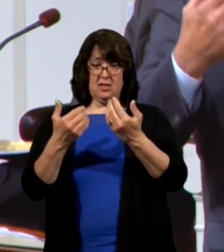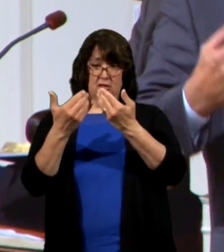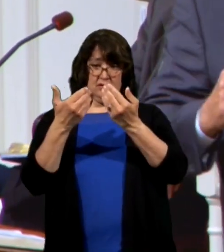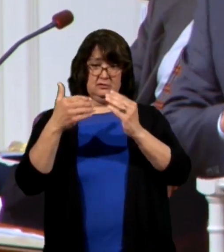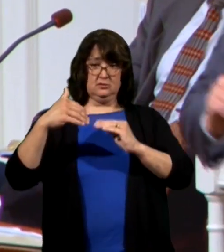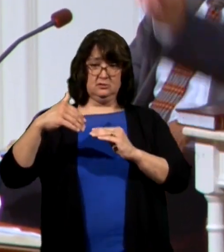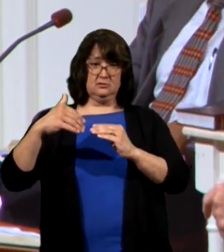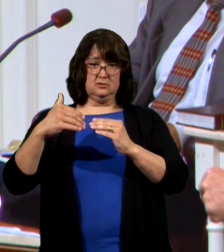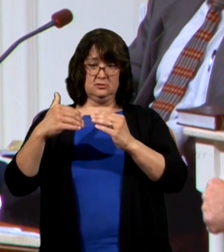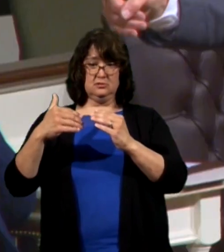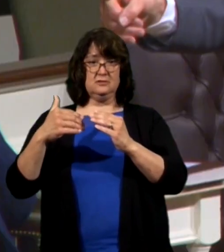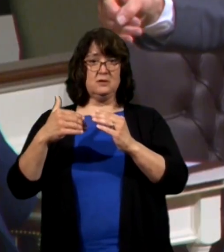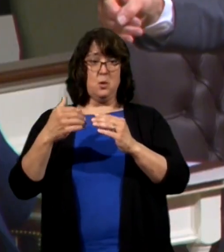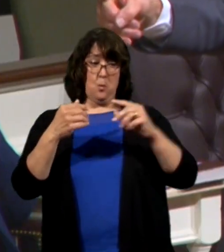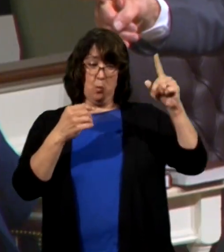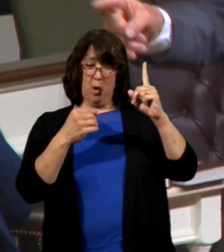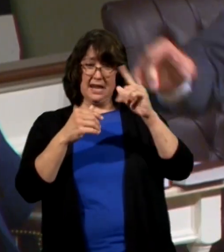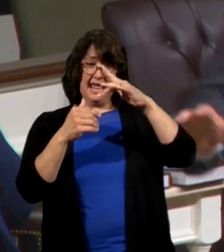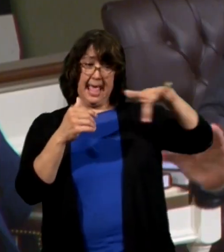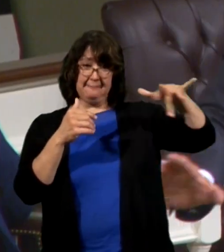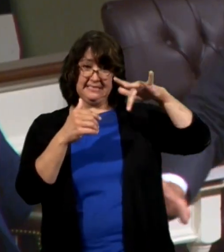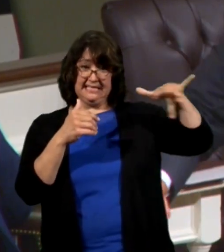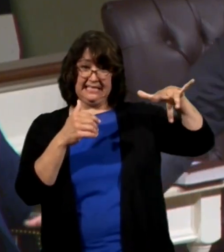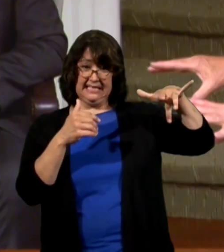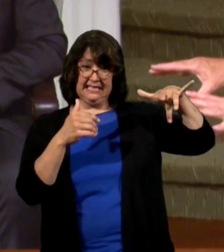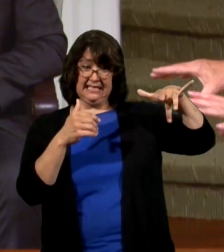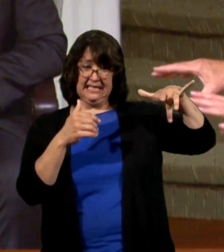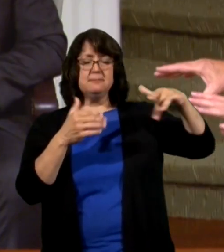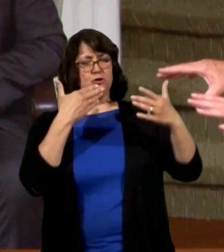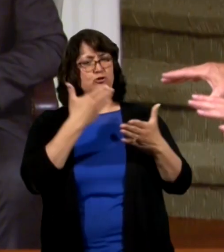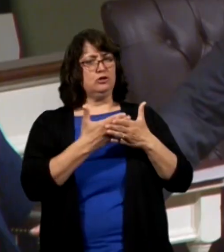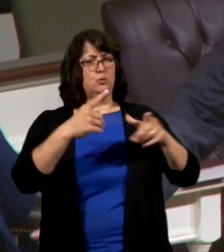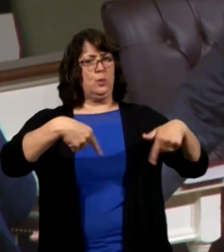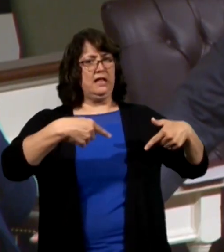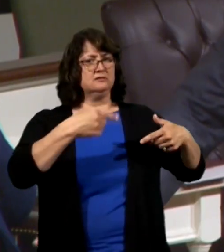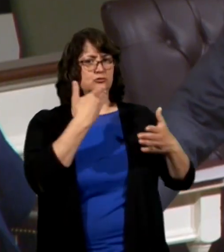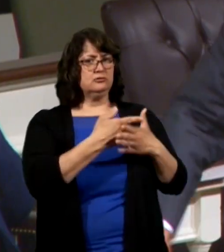open and this one's empty but it's got good bearings